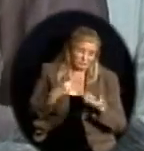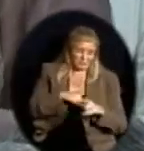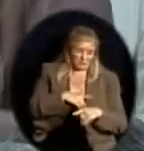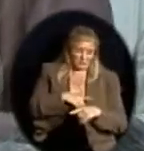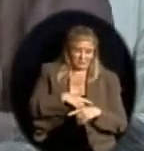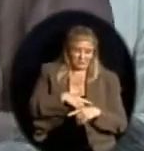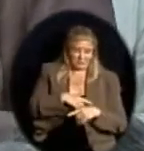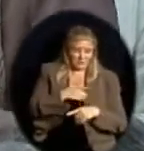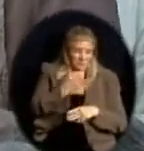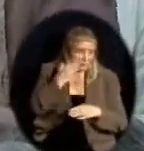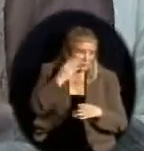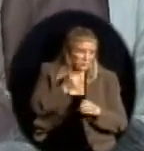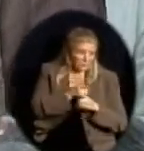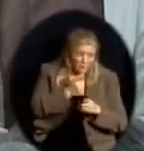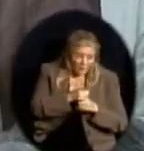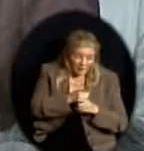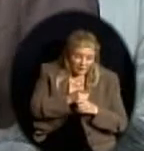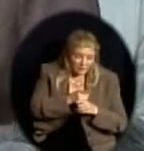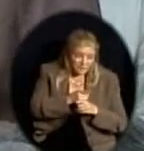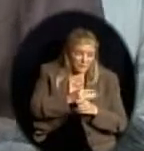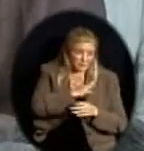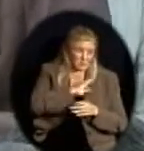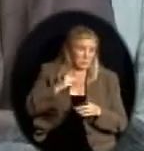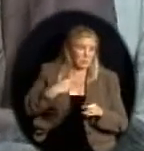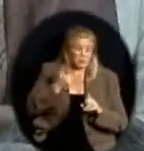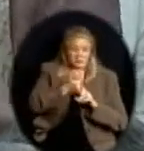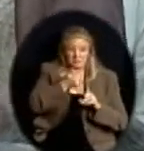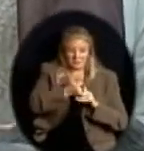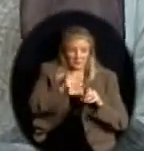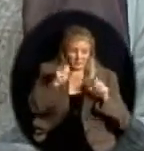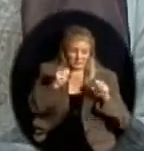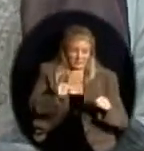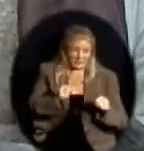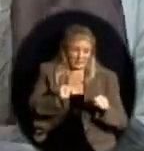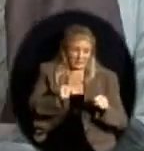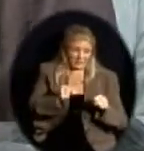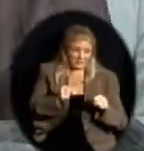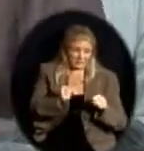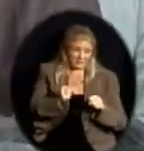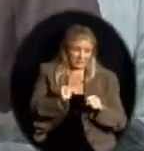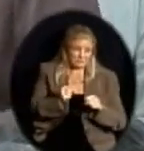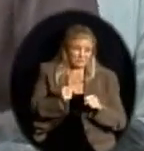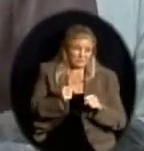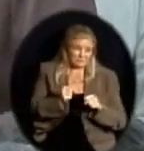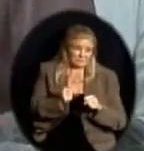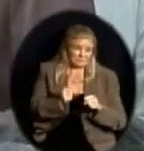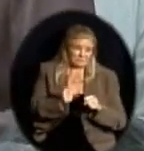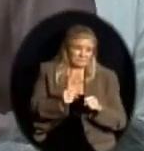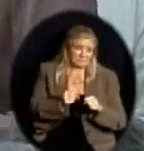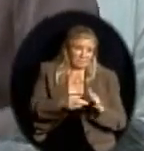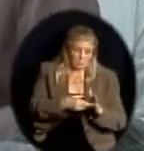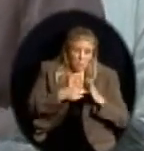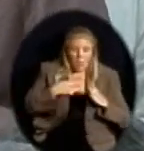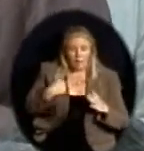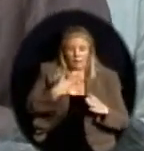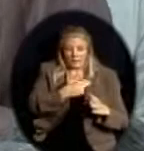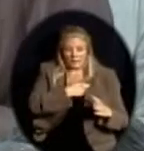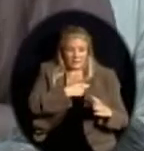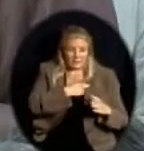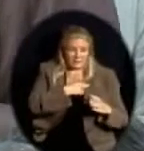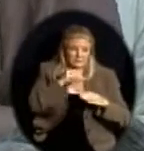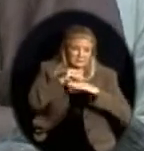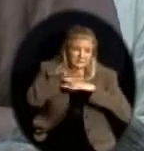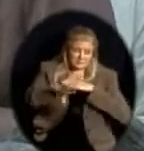you could direct us to provide additional input, which we have been giving consistently. The No Child Left